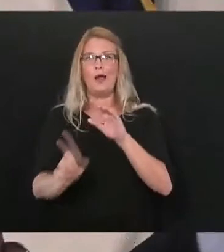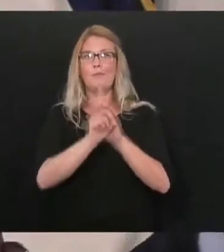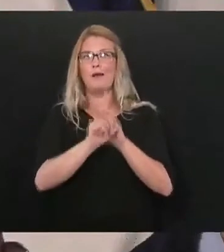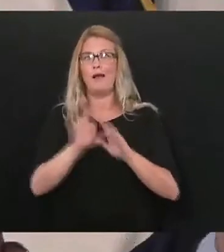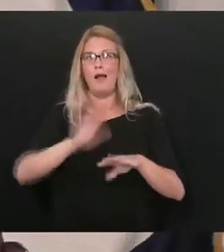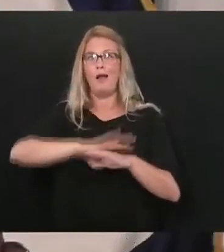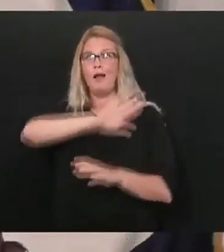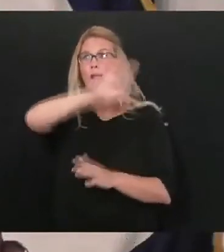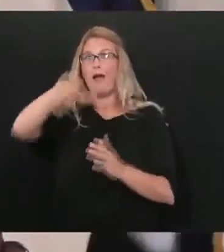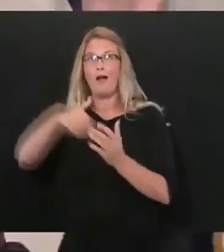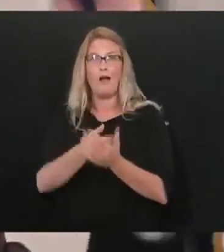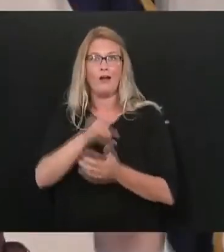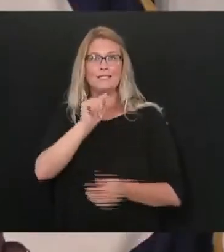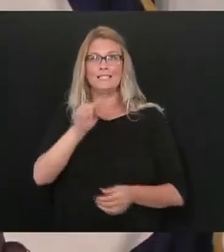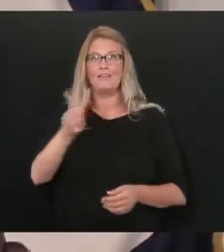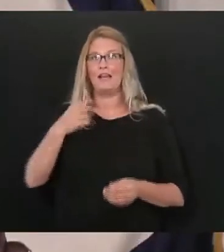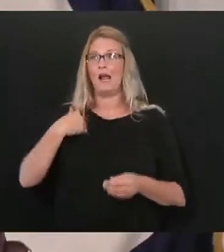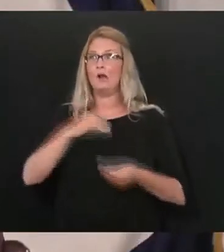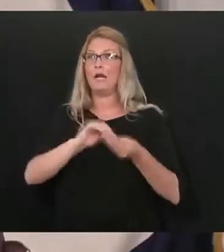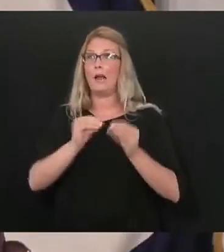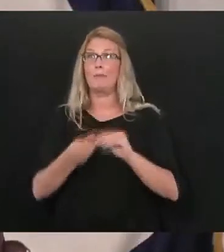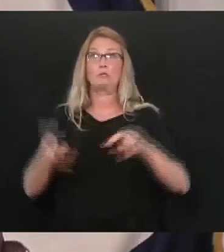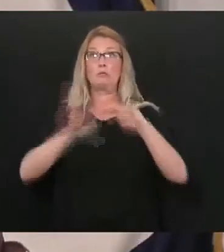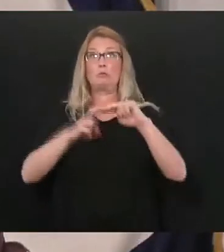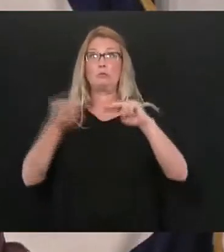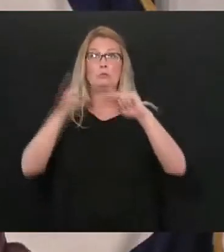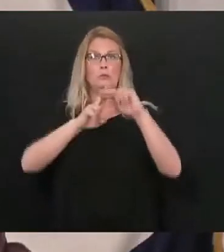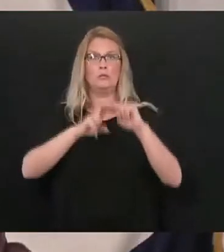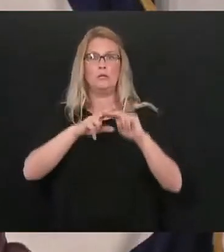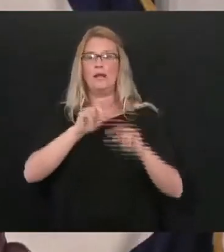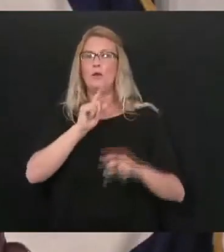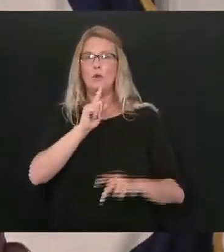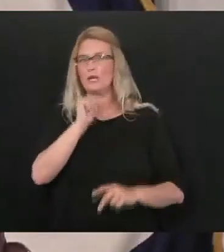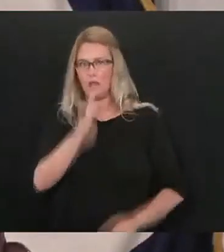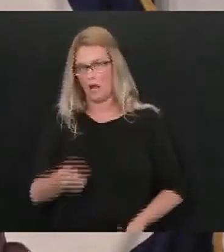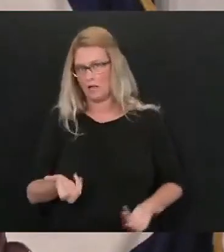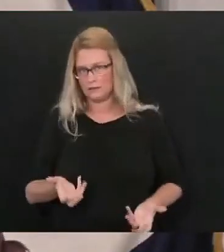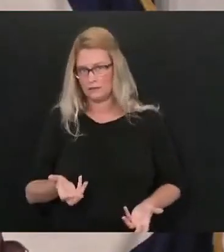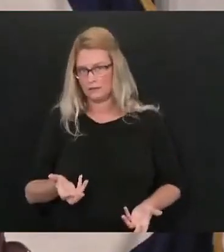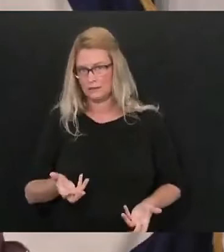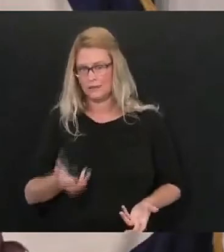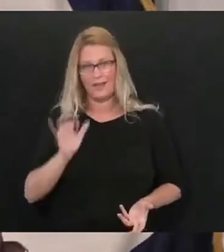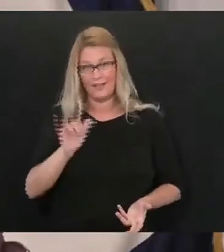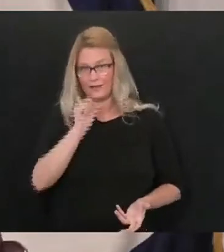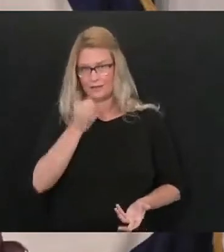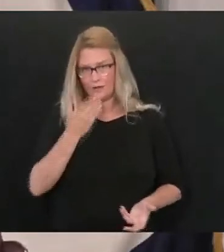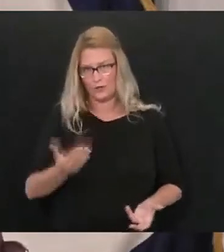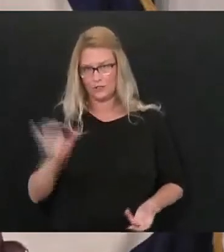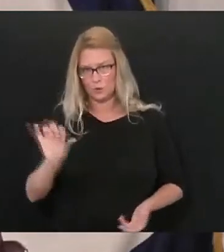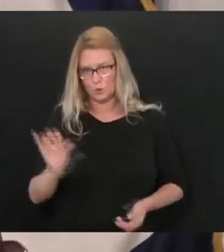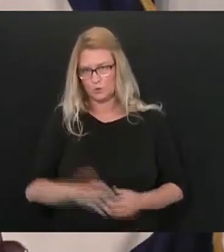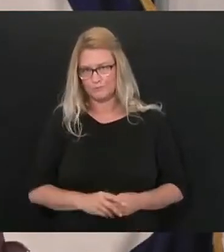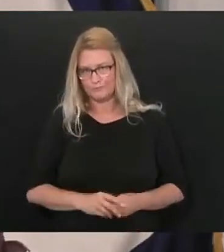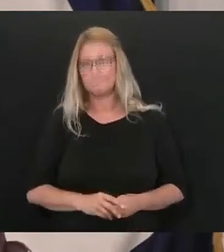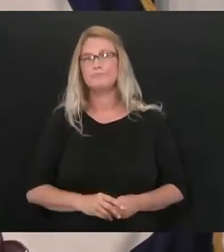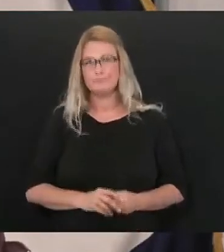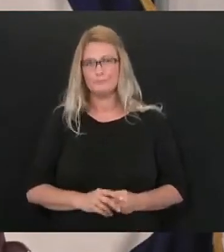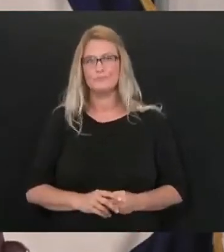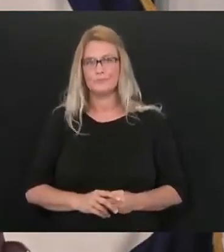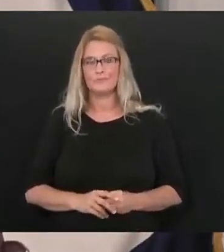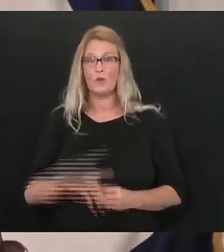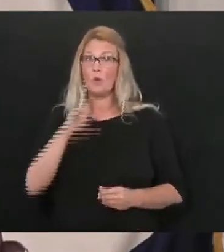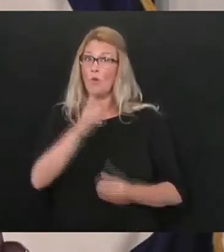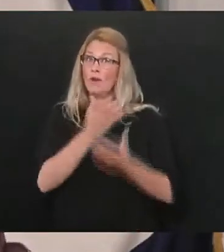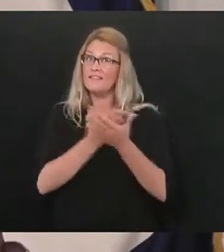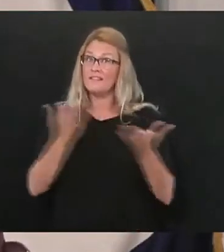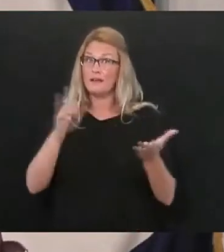and everything else that our numbers are jumping off the chart well that's not good for us either and the one thing that you have